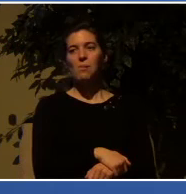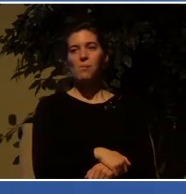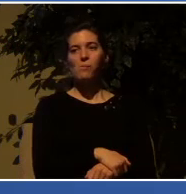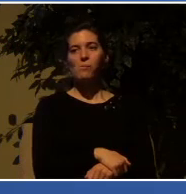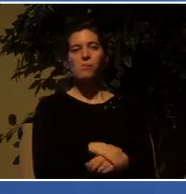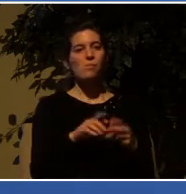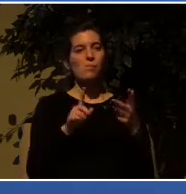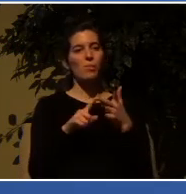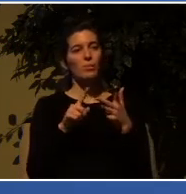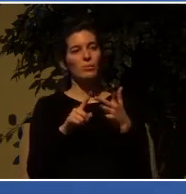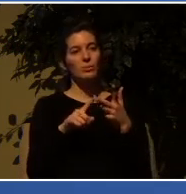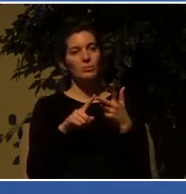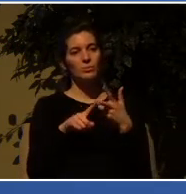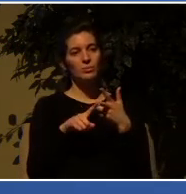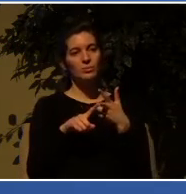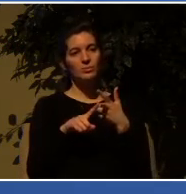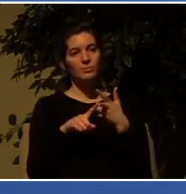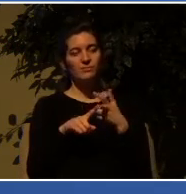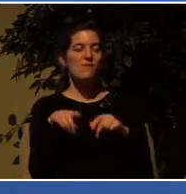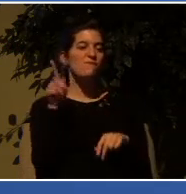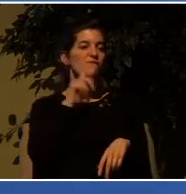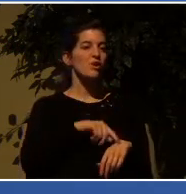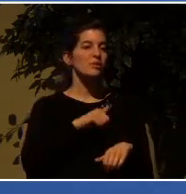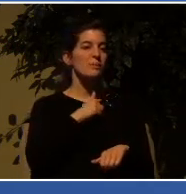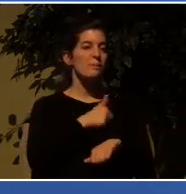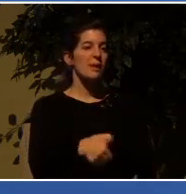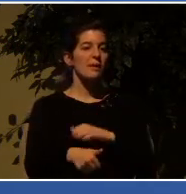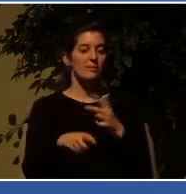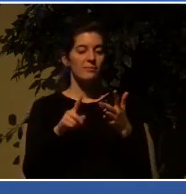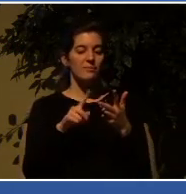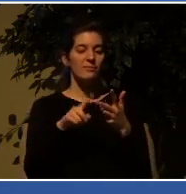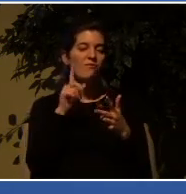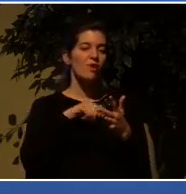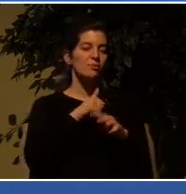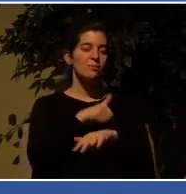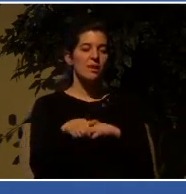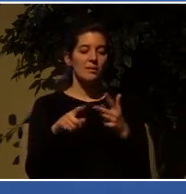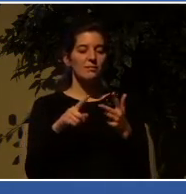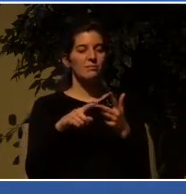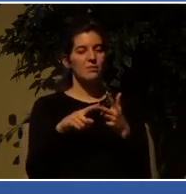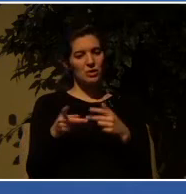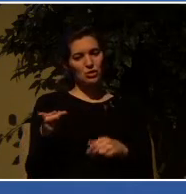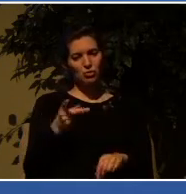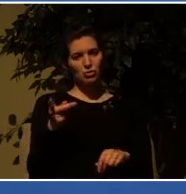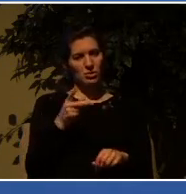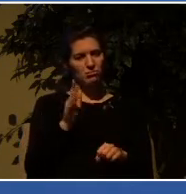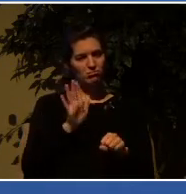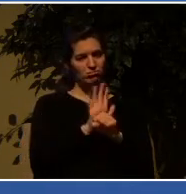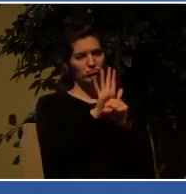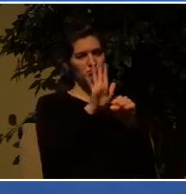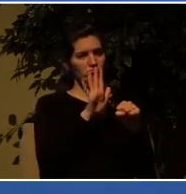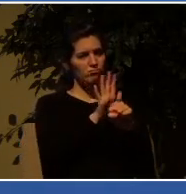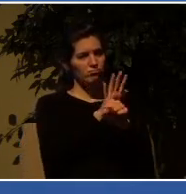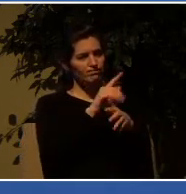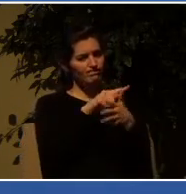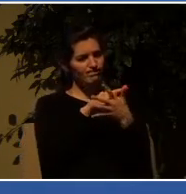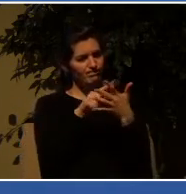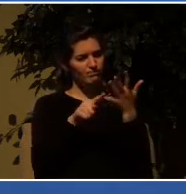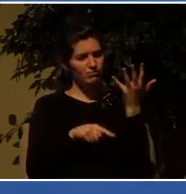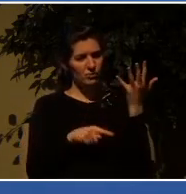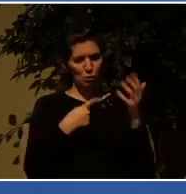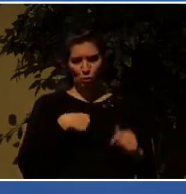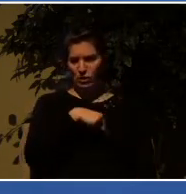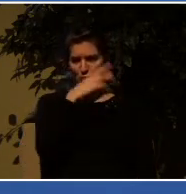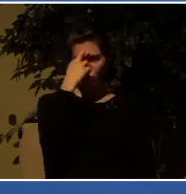third accusation, and that is advocating customs that are unlawful for us Romans to observe.